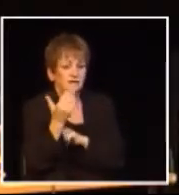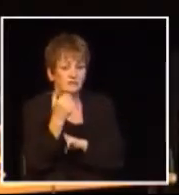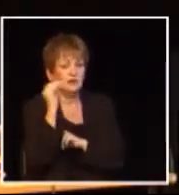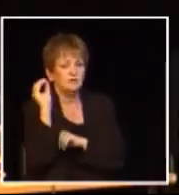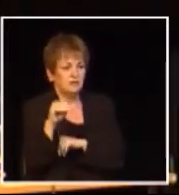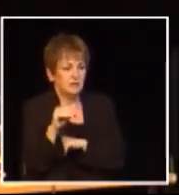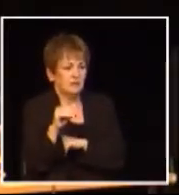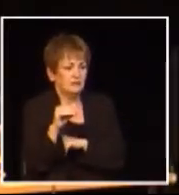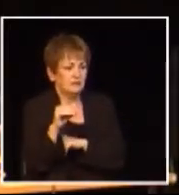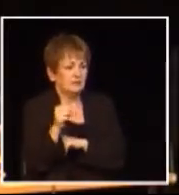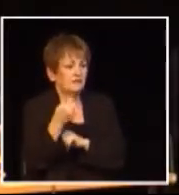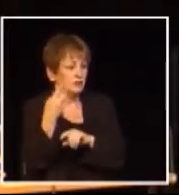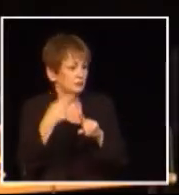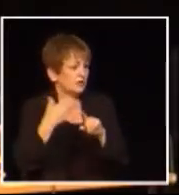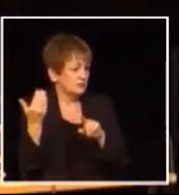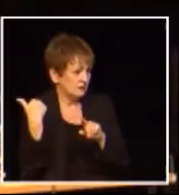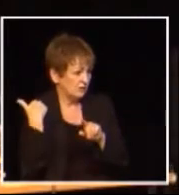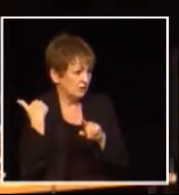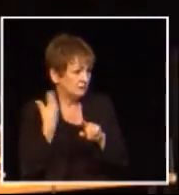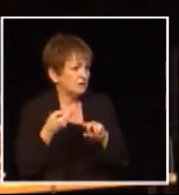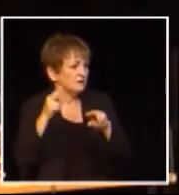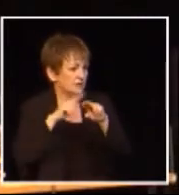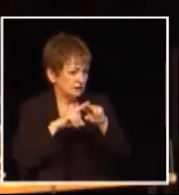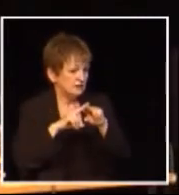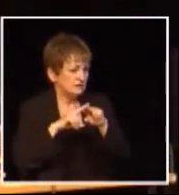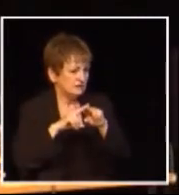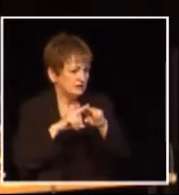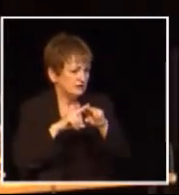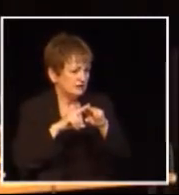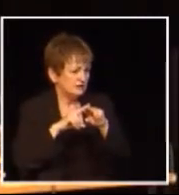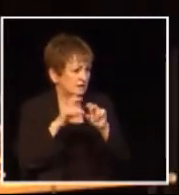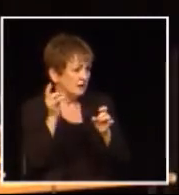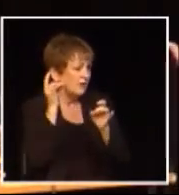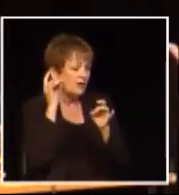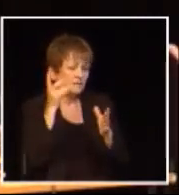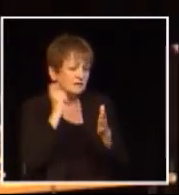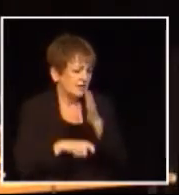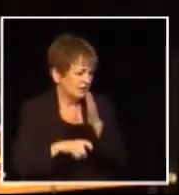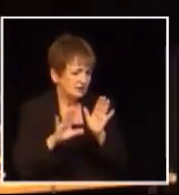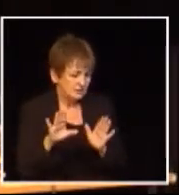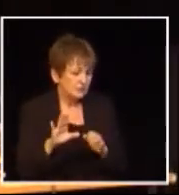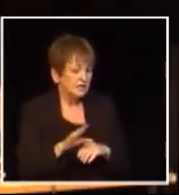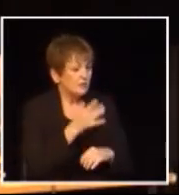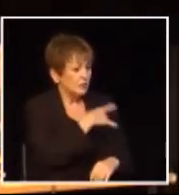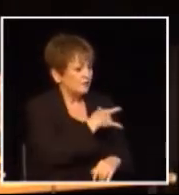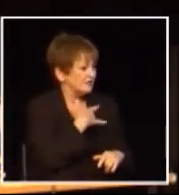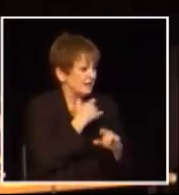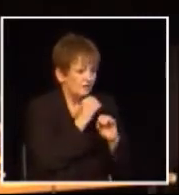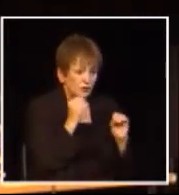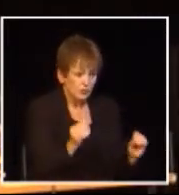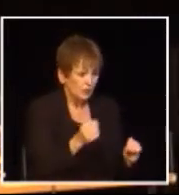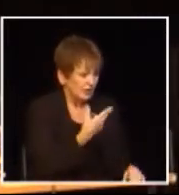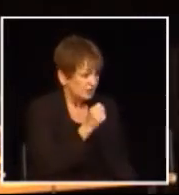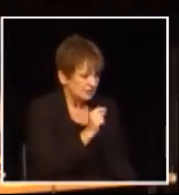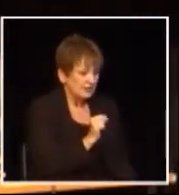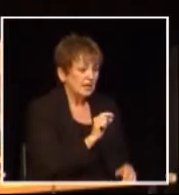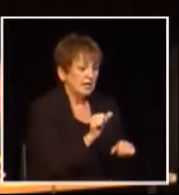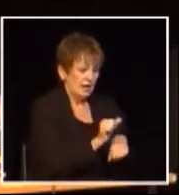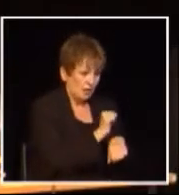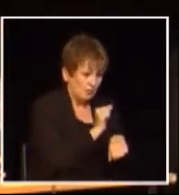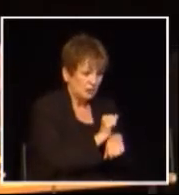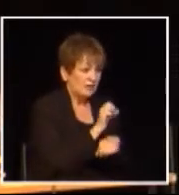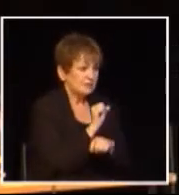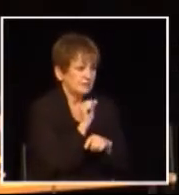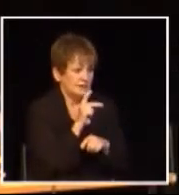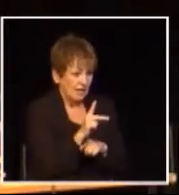% six months ago from 13% terrific tax folks now the provinces with no HST